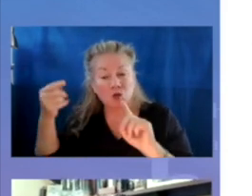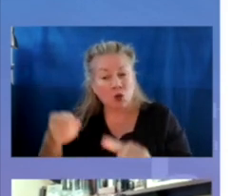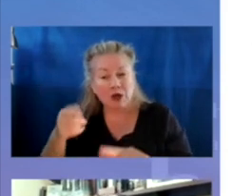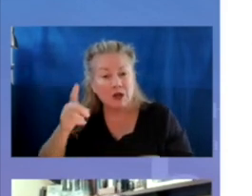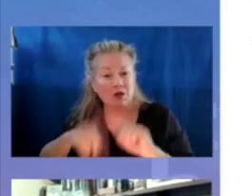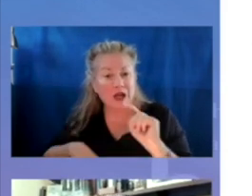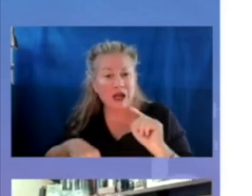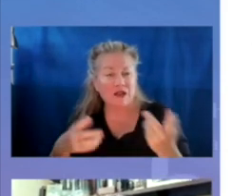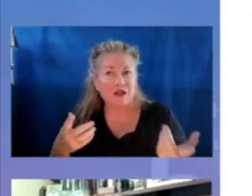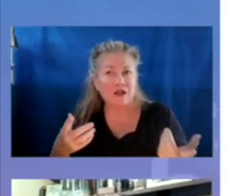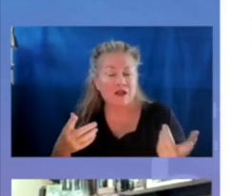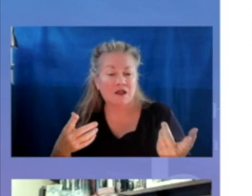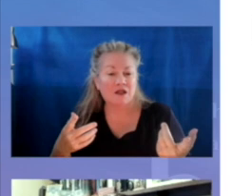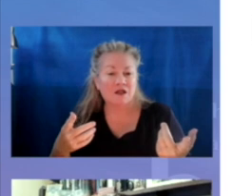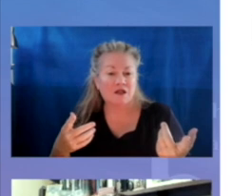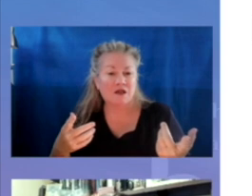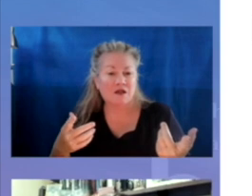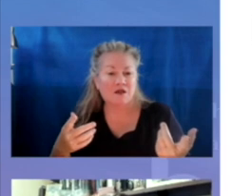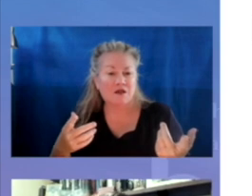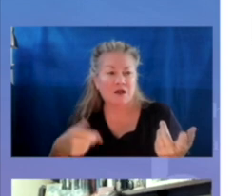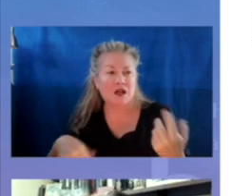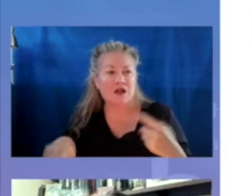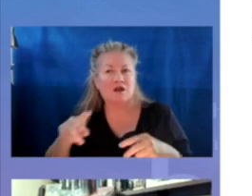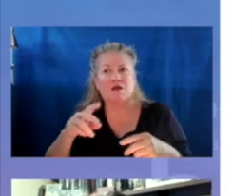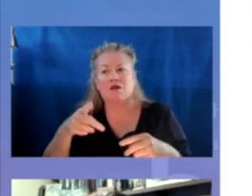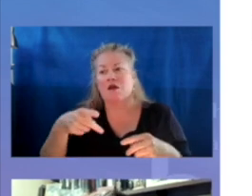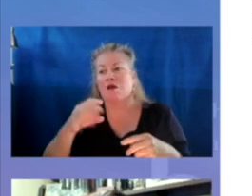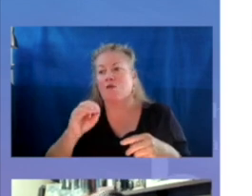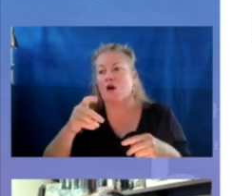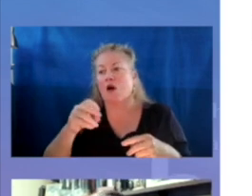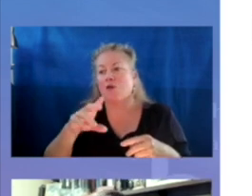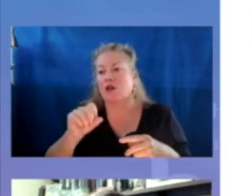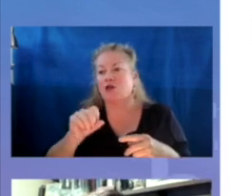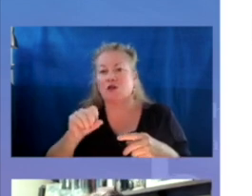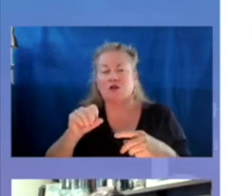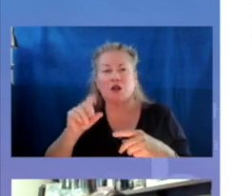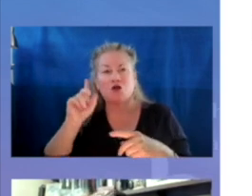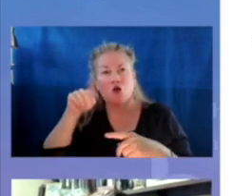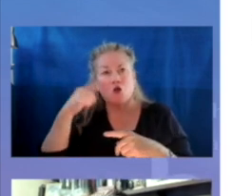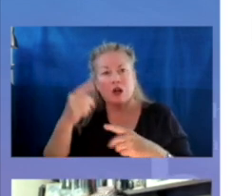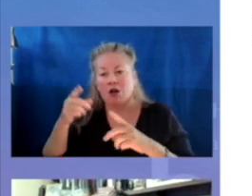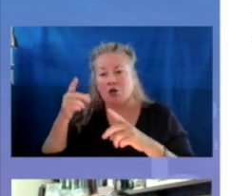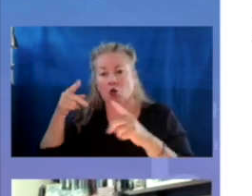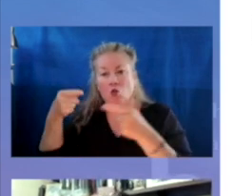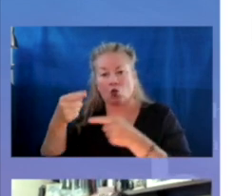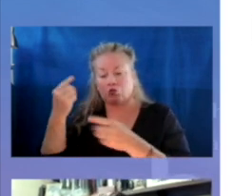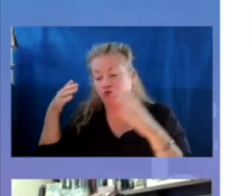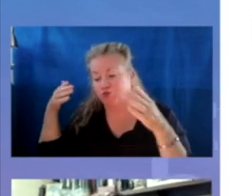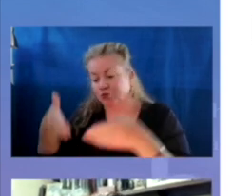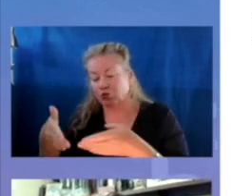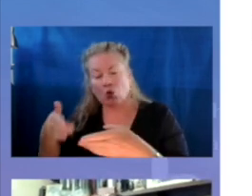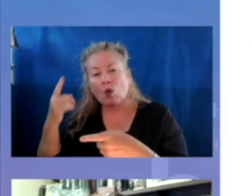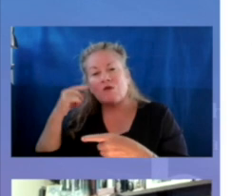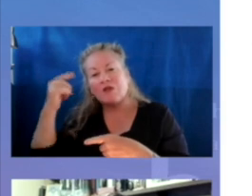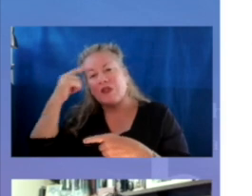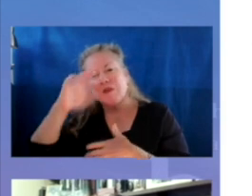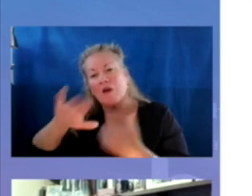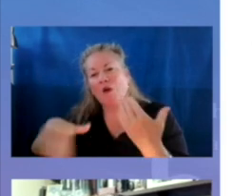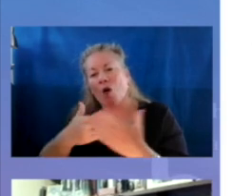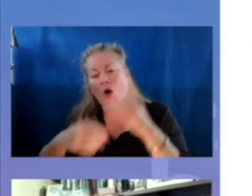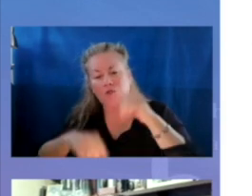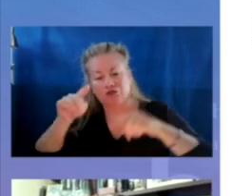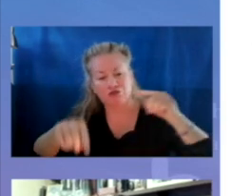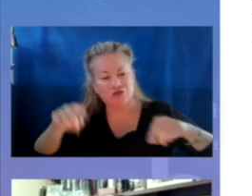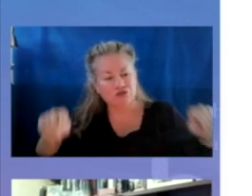here is that we can't look at populations in silos or federal programs in silos because of all the cross-cutting issues and